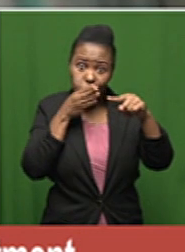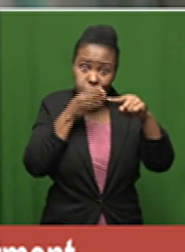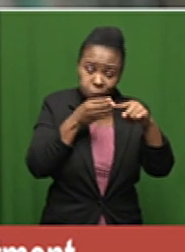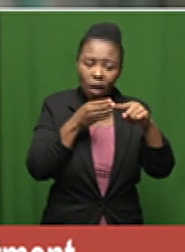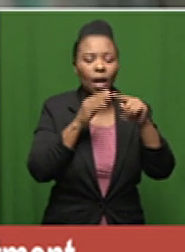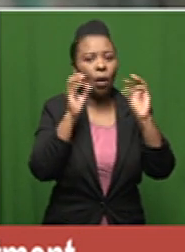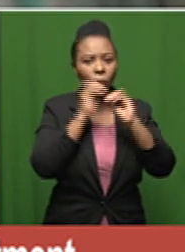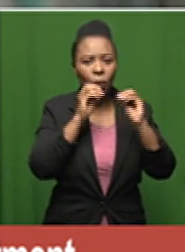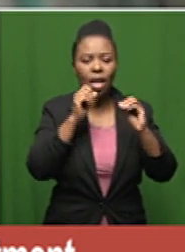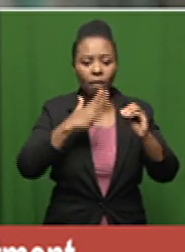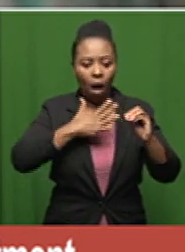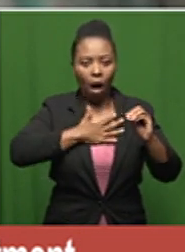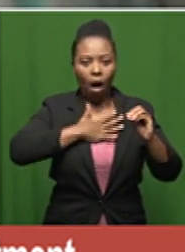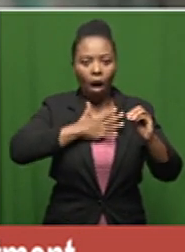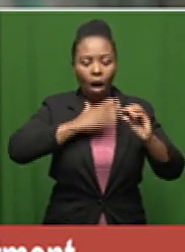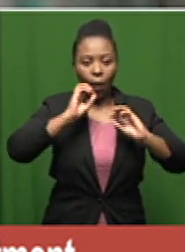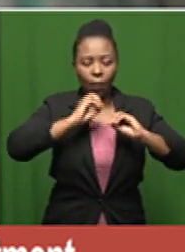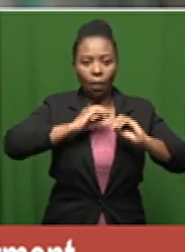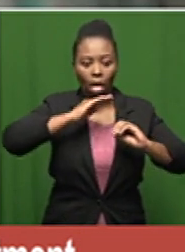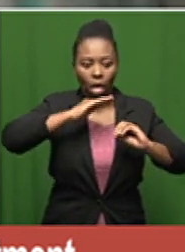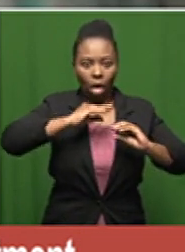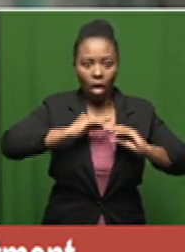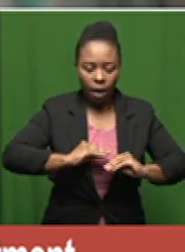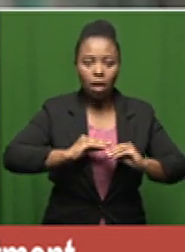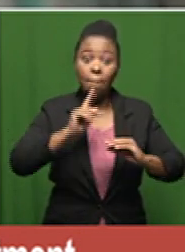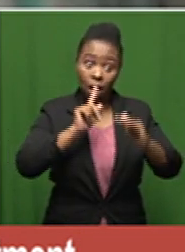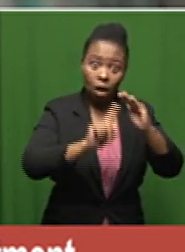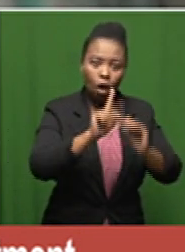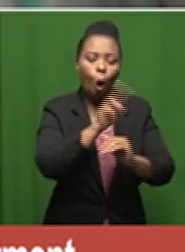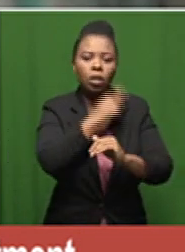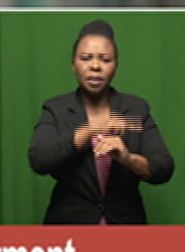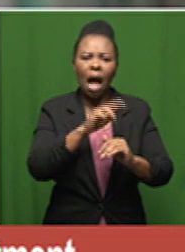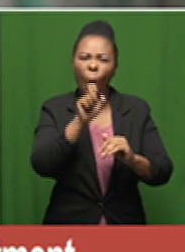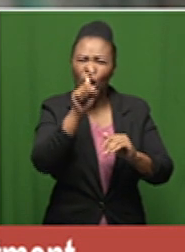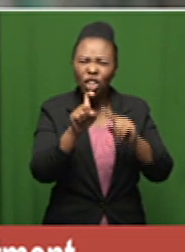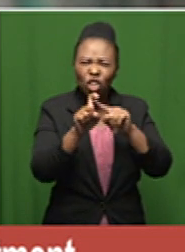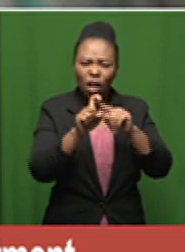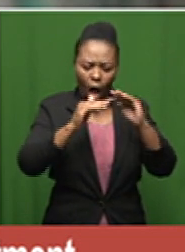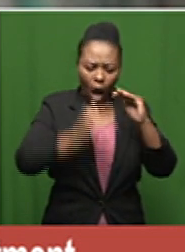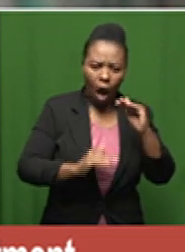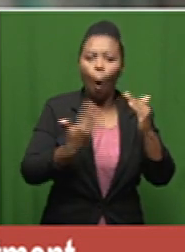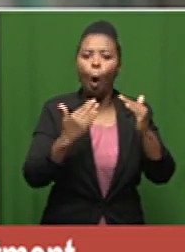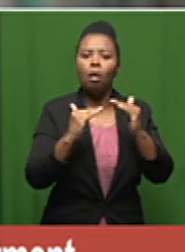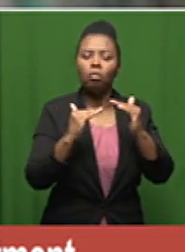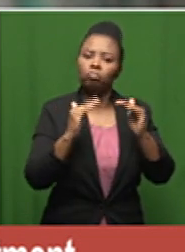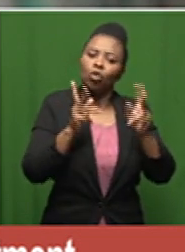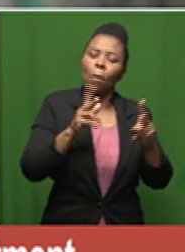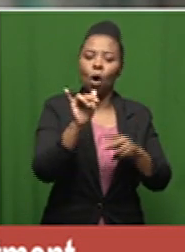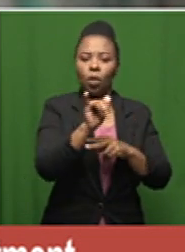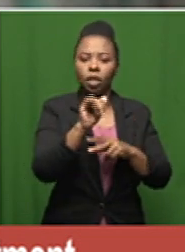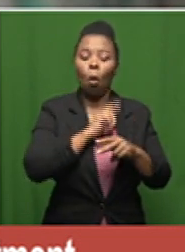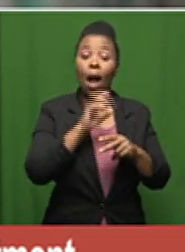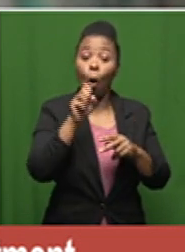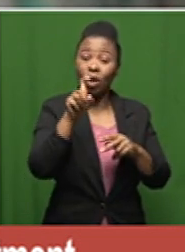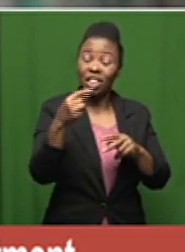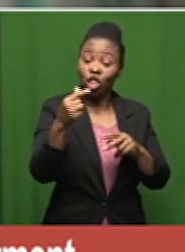feeling short of breath would need to go to the hospital to see whether their oxygen levels actually are decreased or not because using oxygen